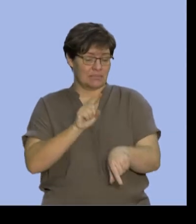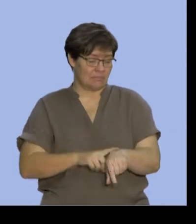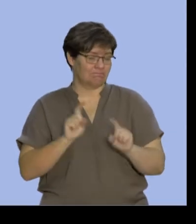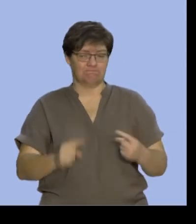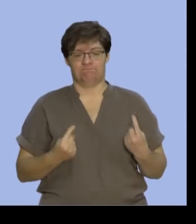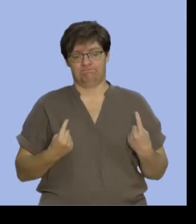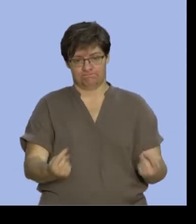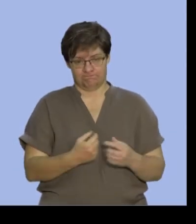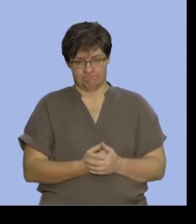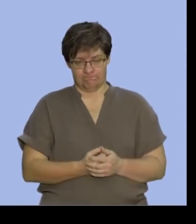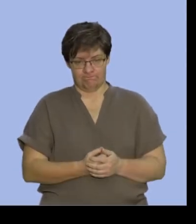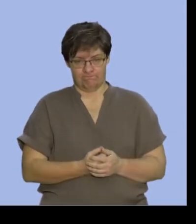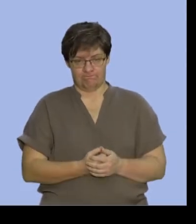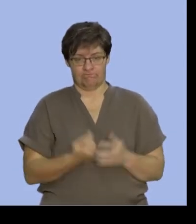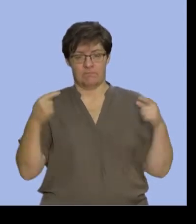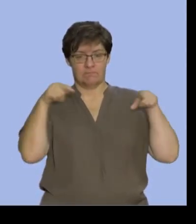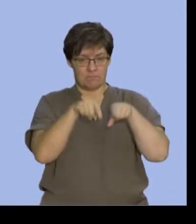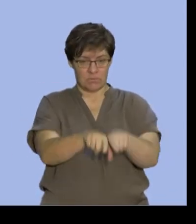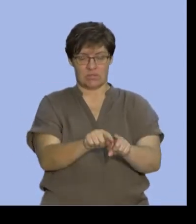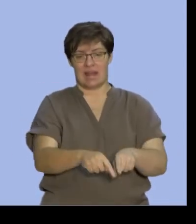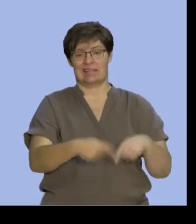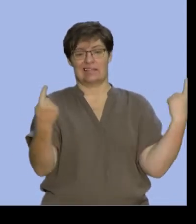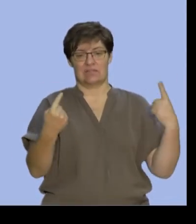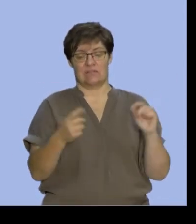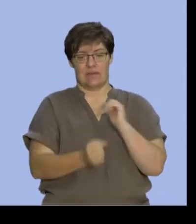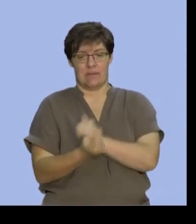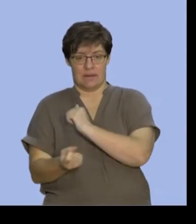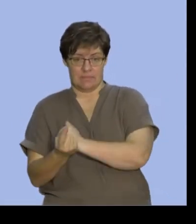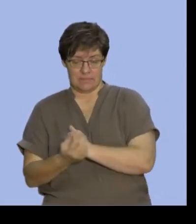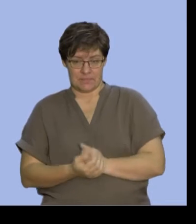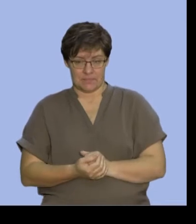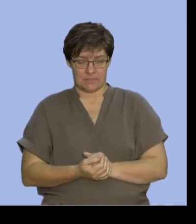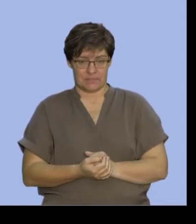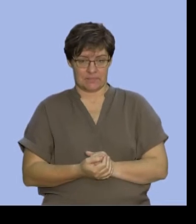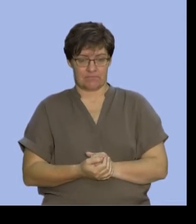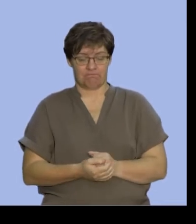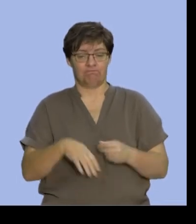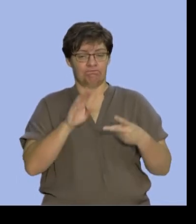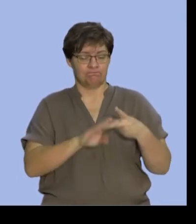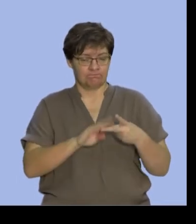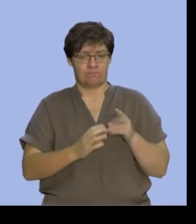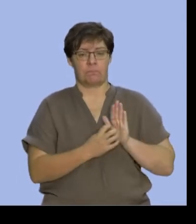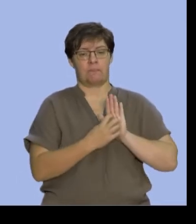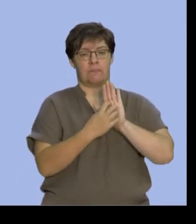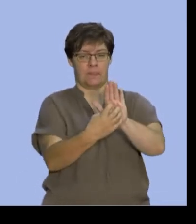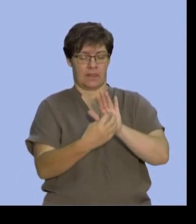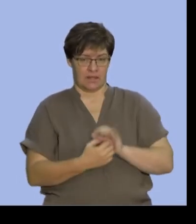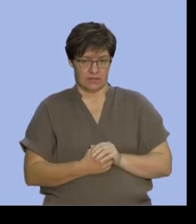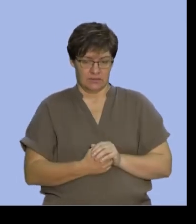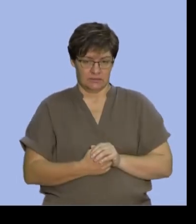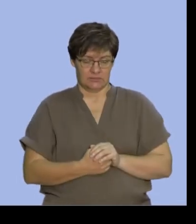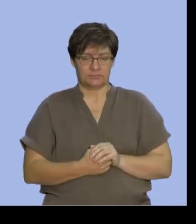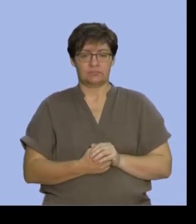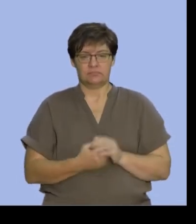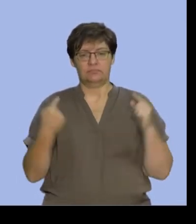that these are mutually exclusive events. Here's another representation of